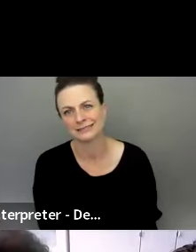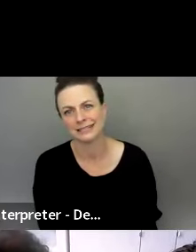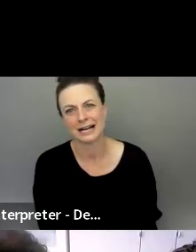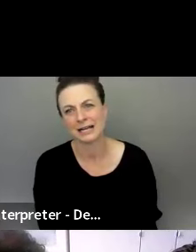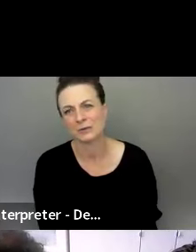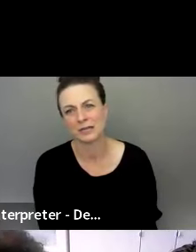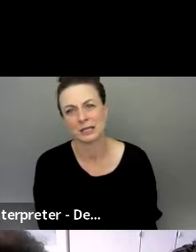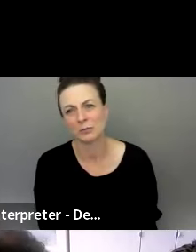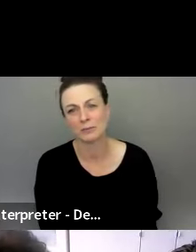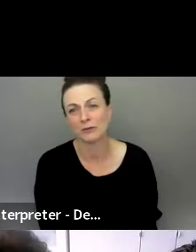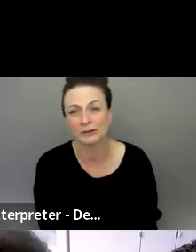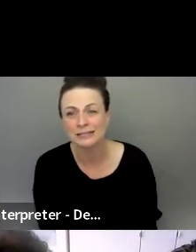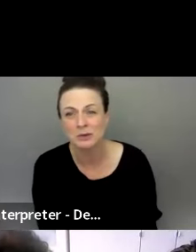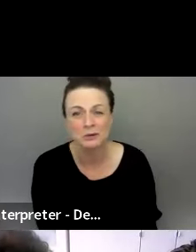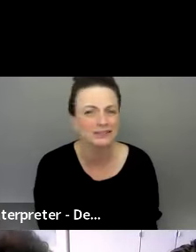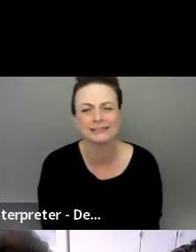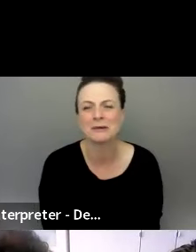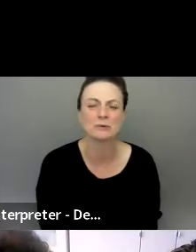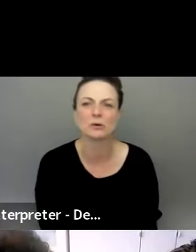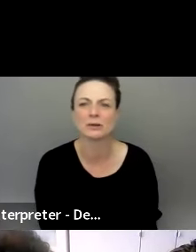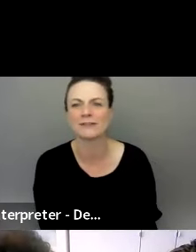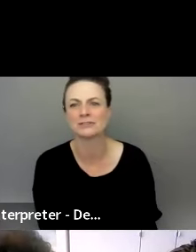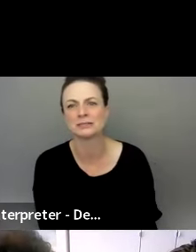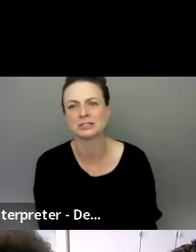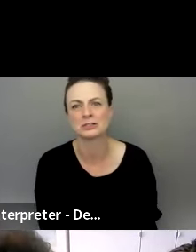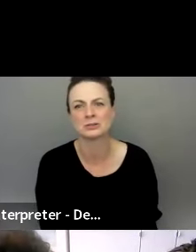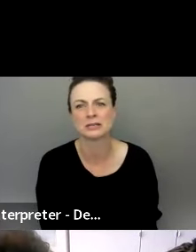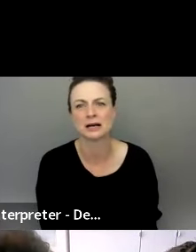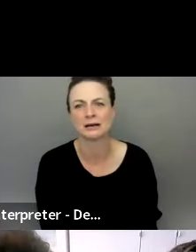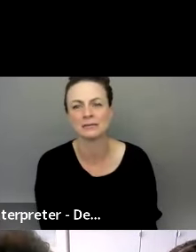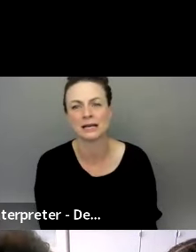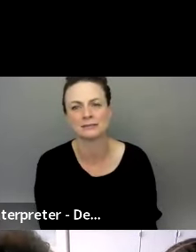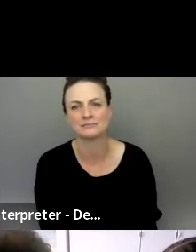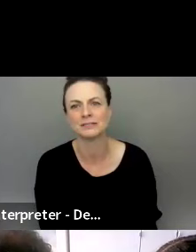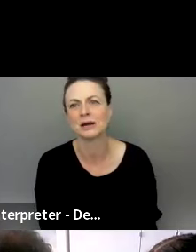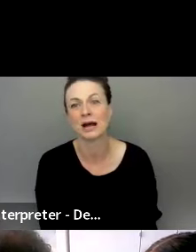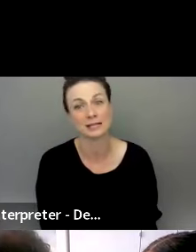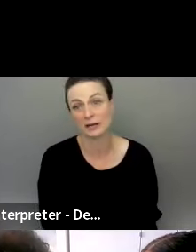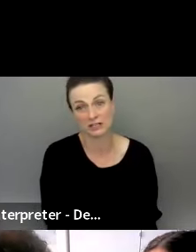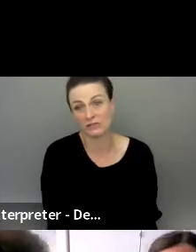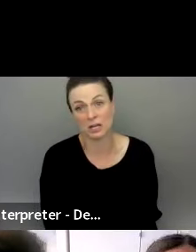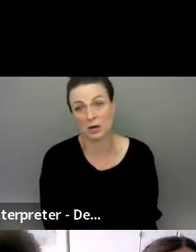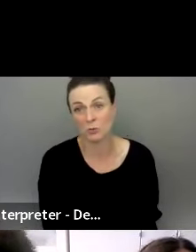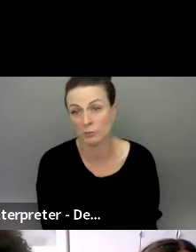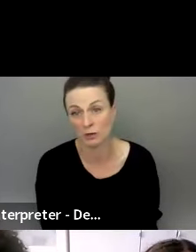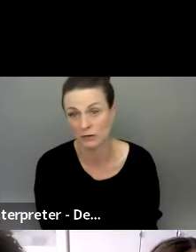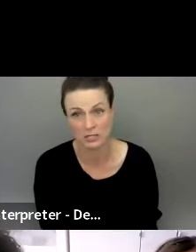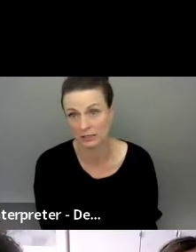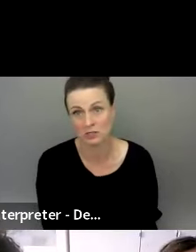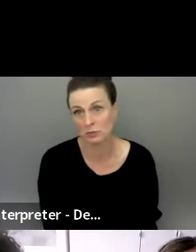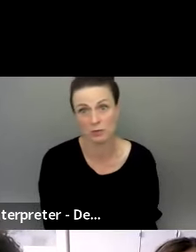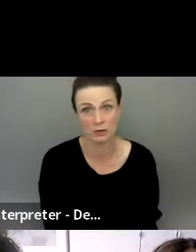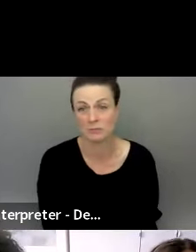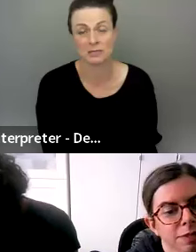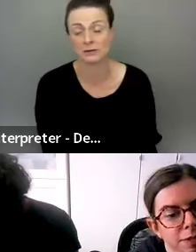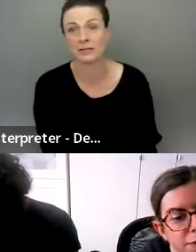And I don't think it'll be perfectly smooth. You know, it will have some issues. And, you know, I expect the video won't be great. The